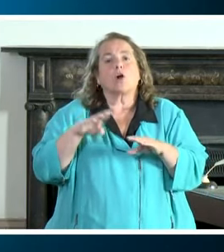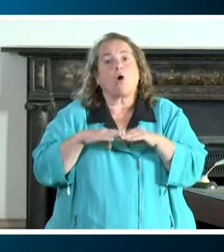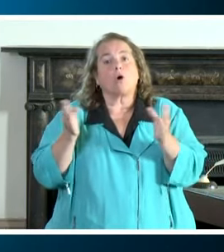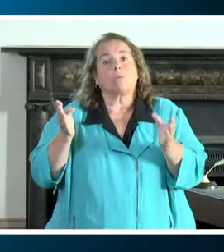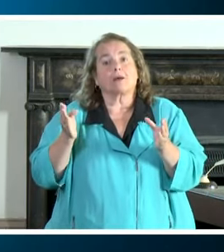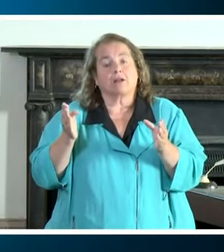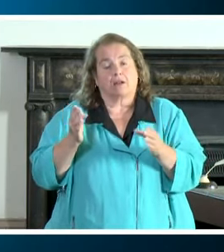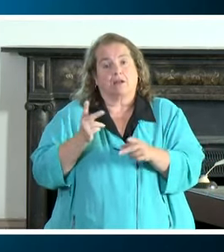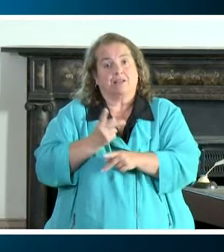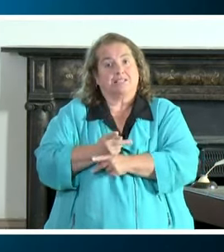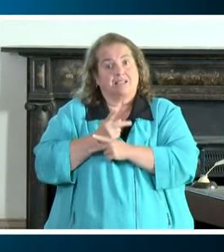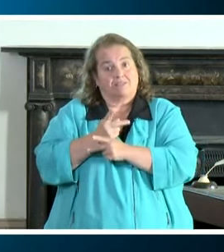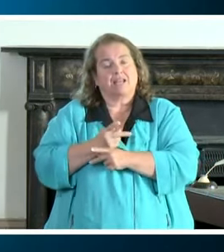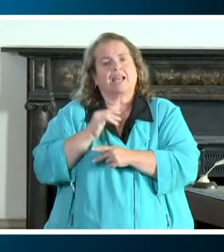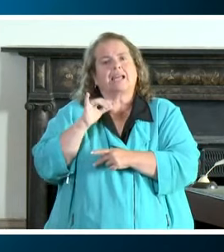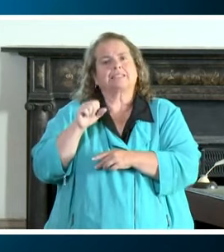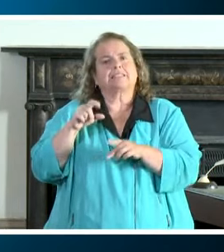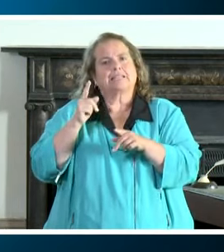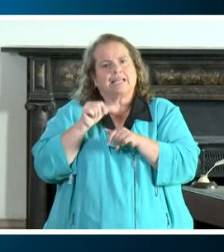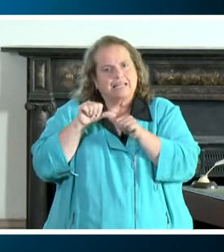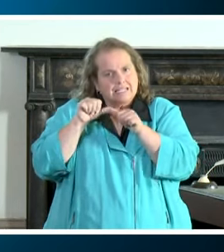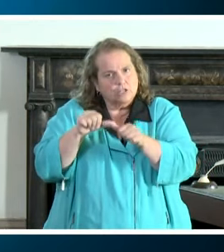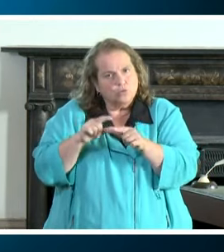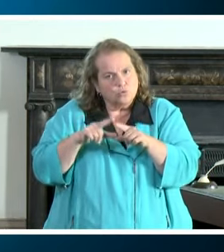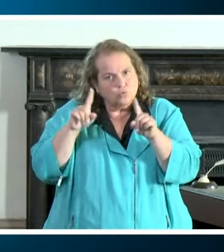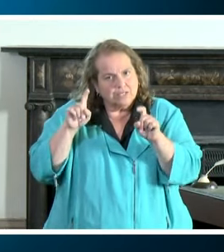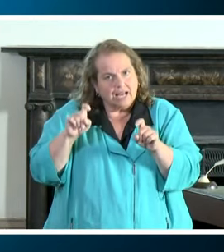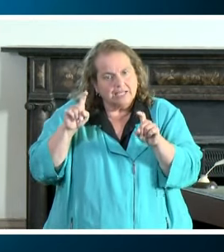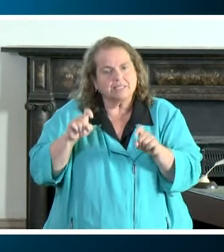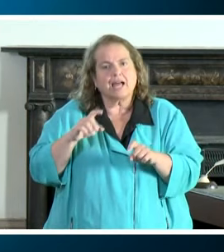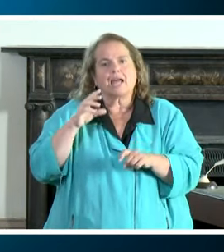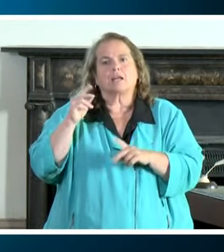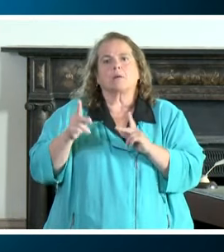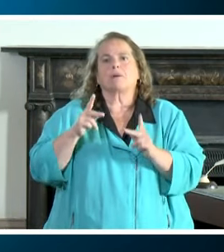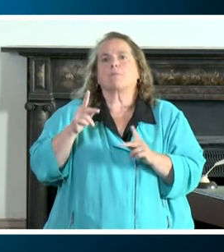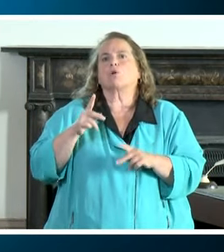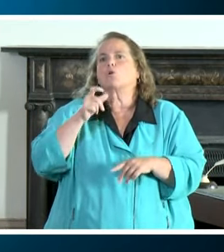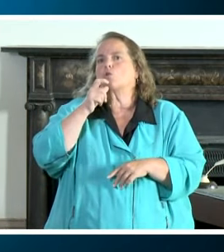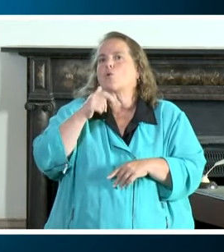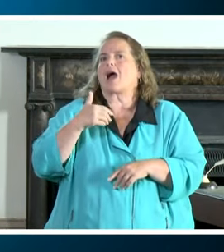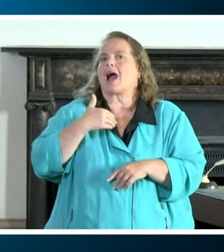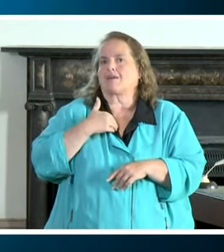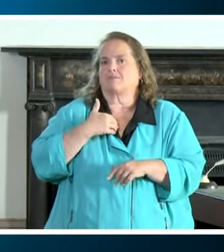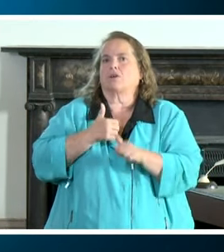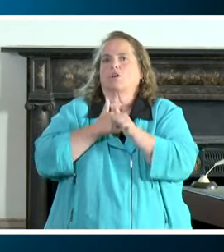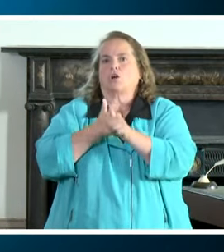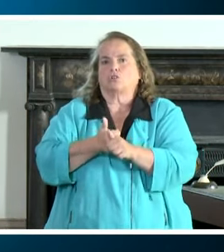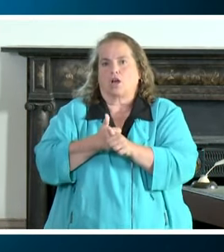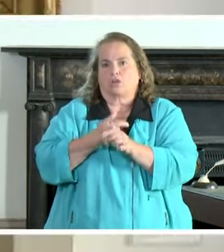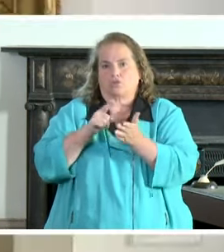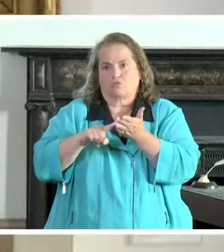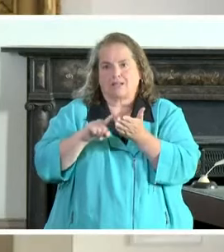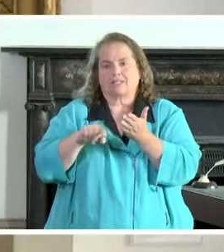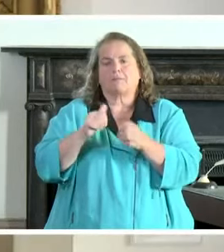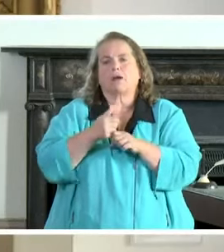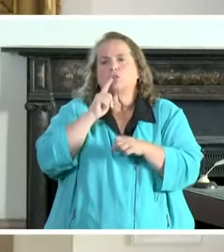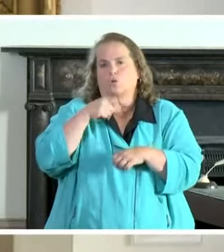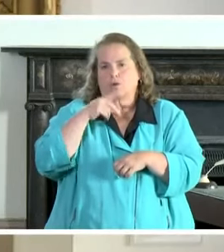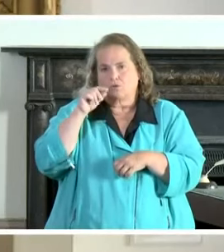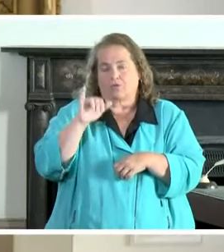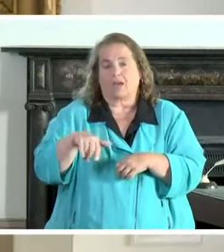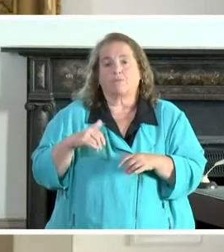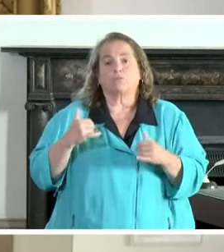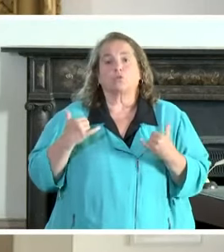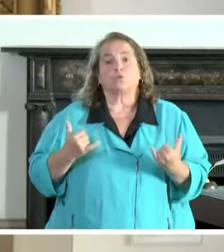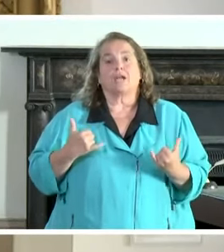test and people work with our contact tracers so let's make sure that we do that all right today we're going to have a couple